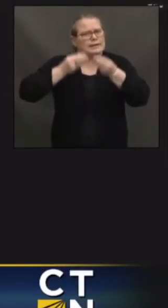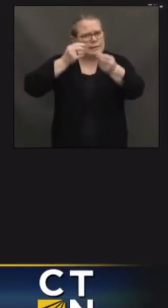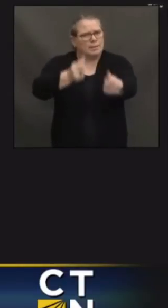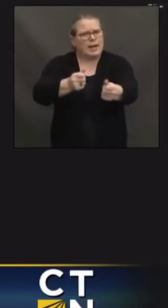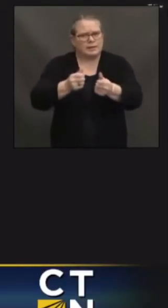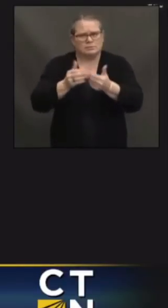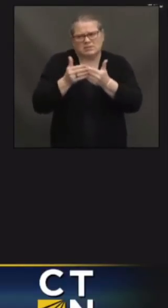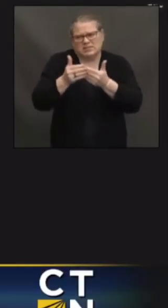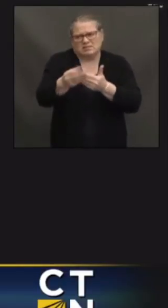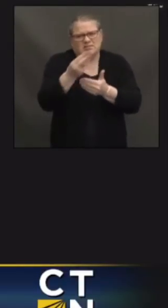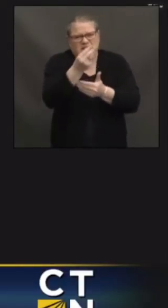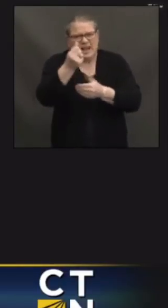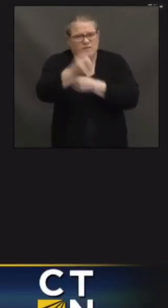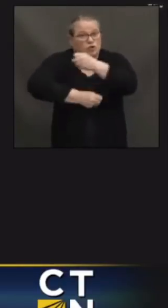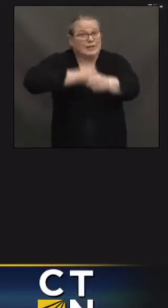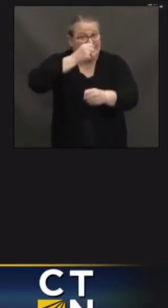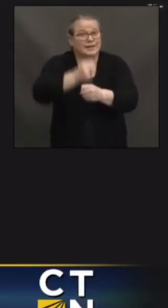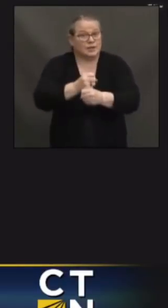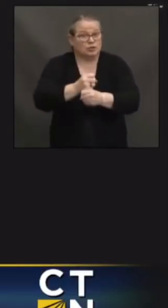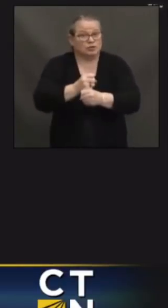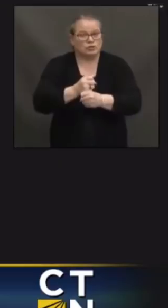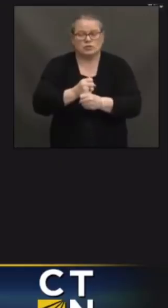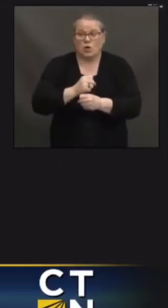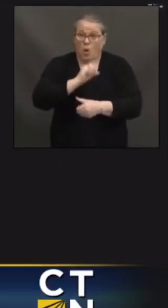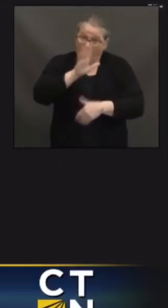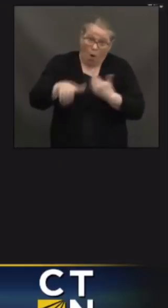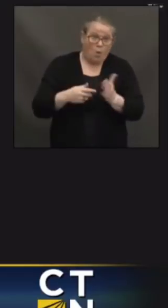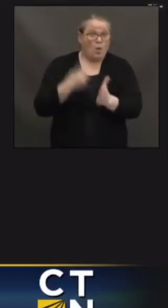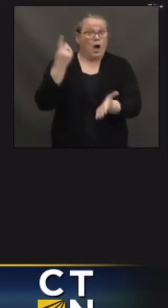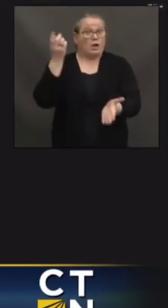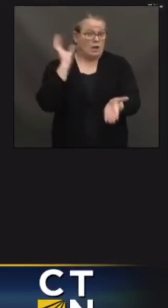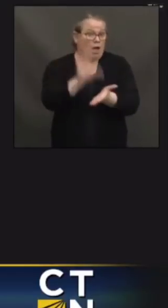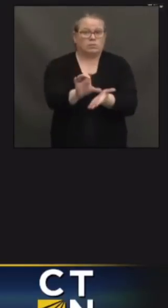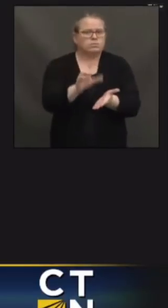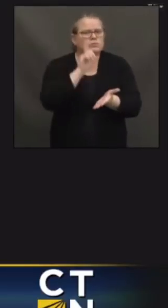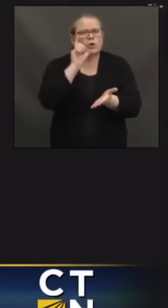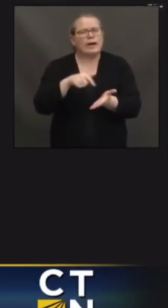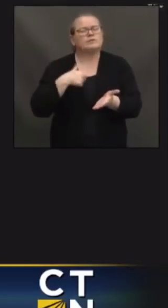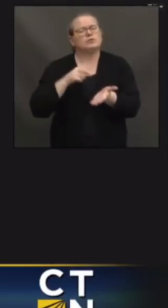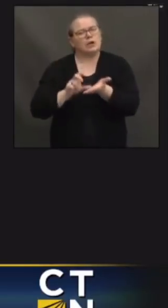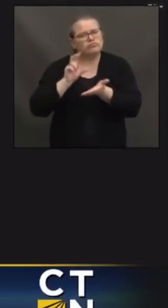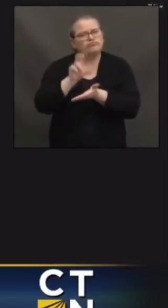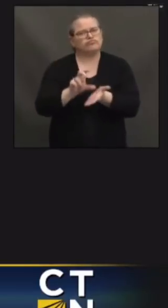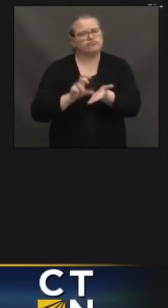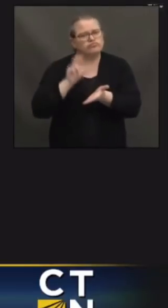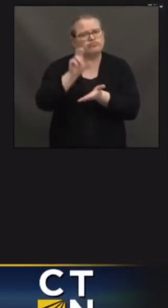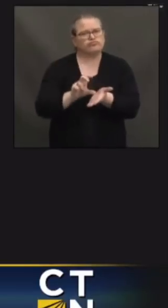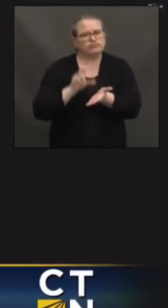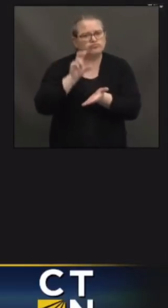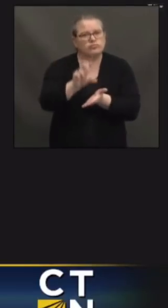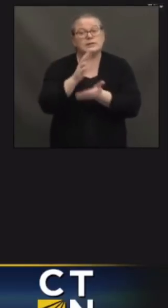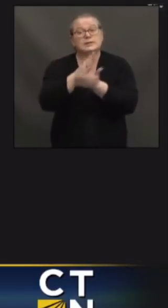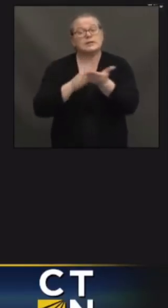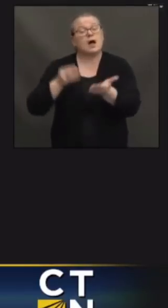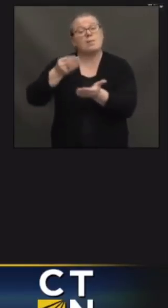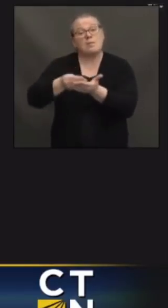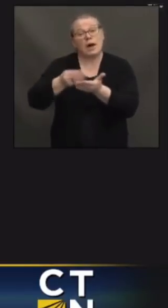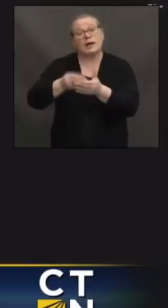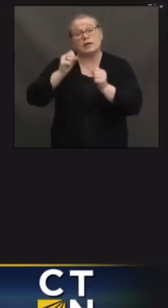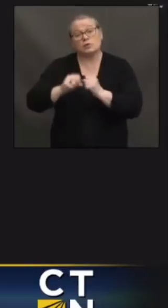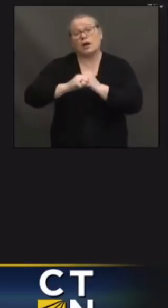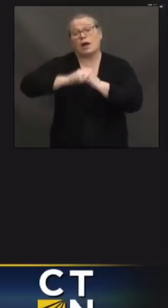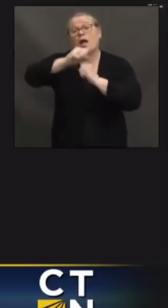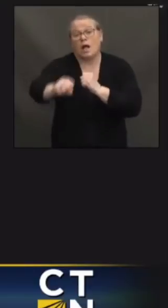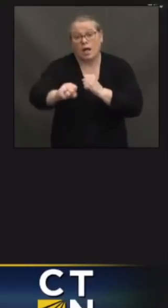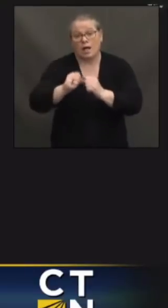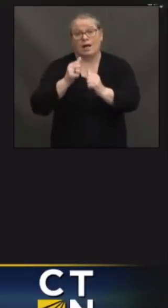education dollars can be spent into the 2024 school year and beyond. So, we recognize that you can't